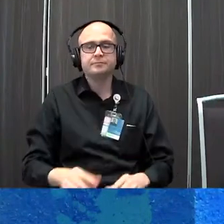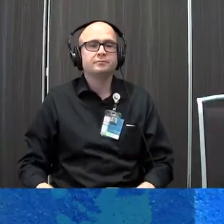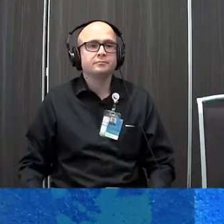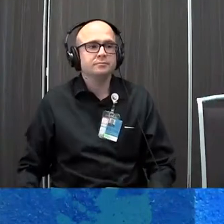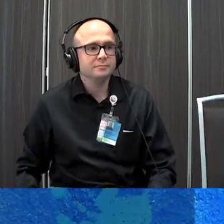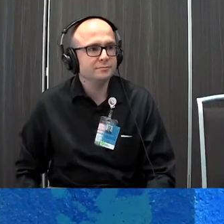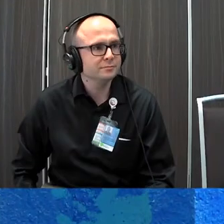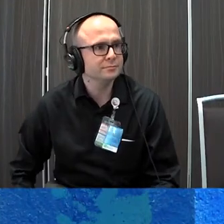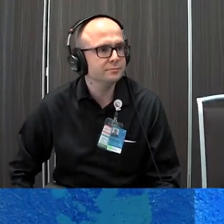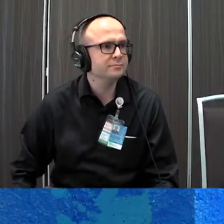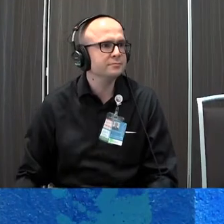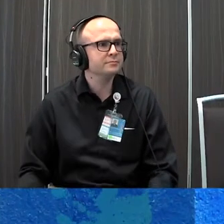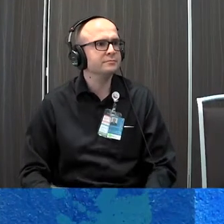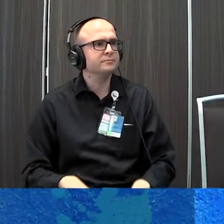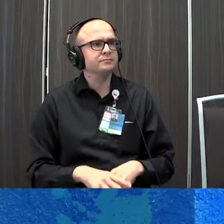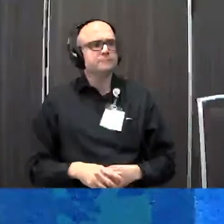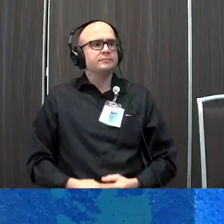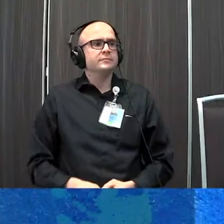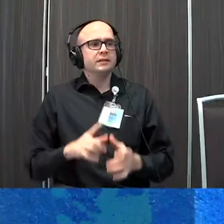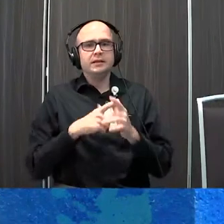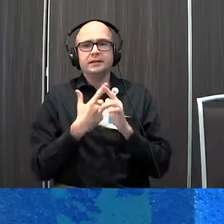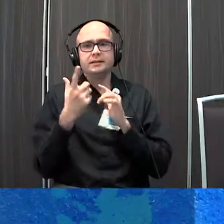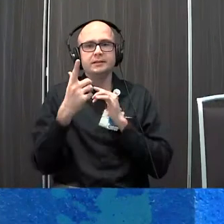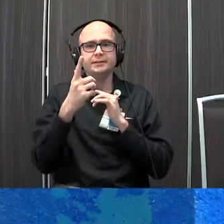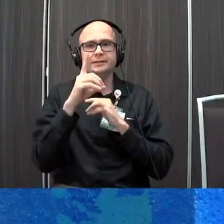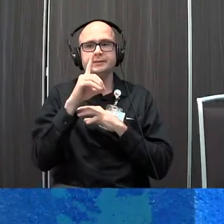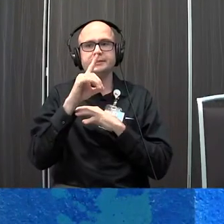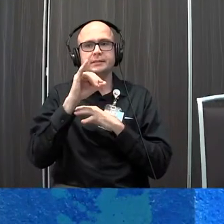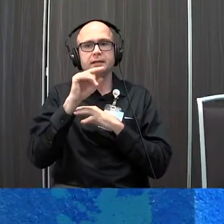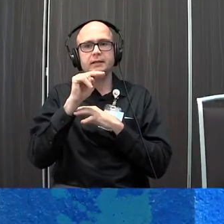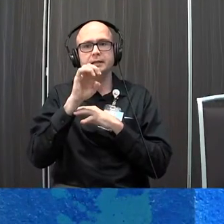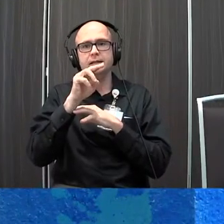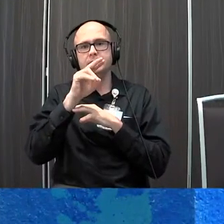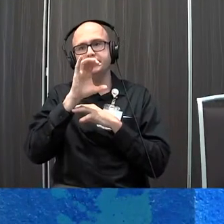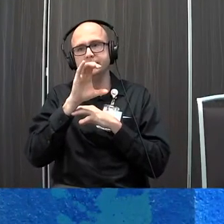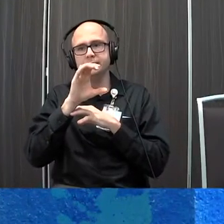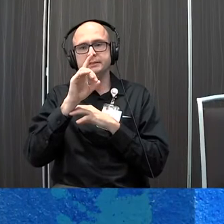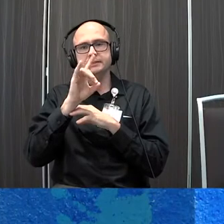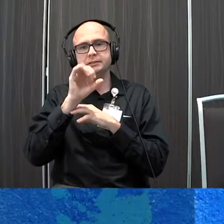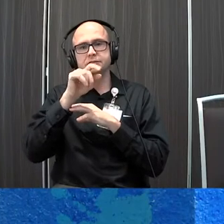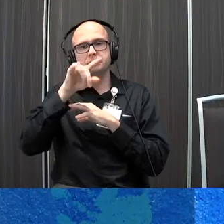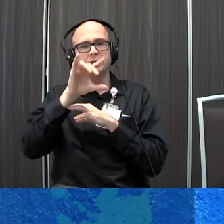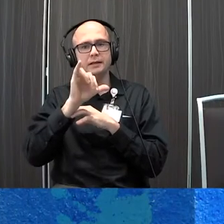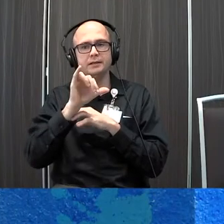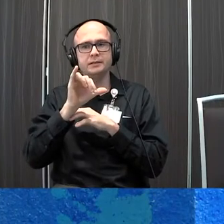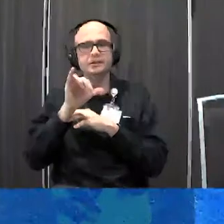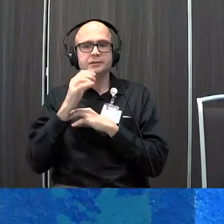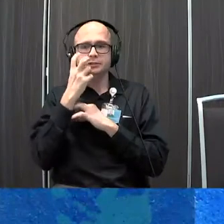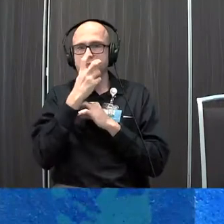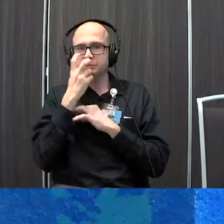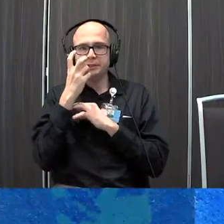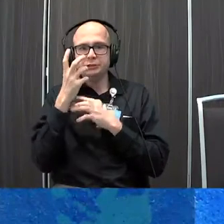so that brings us on to dynamic display speech generating devices and all that